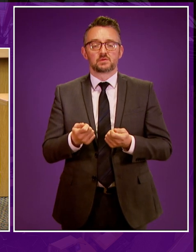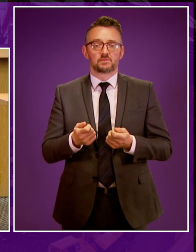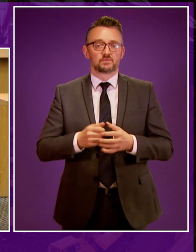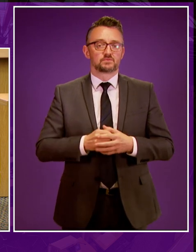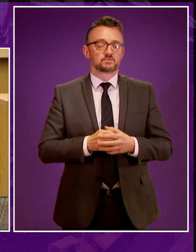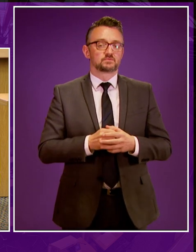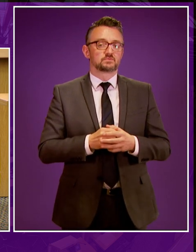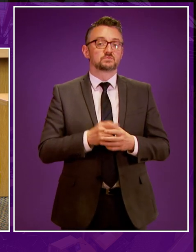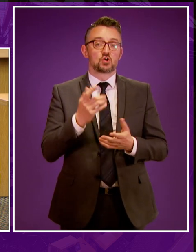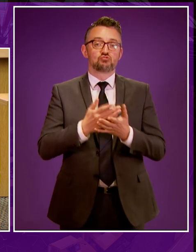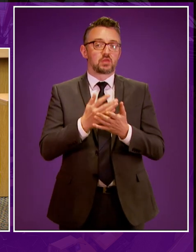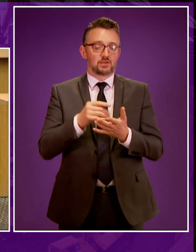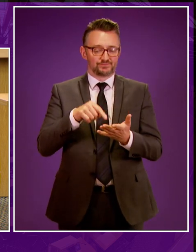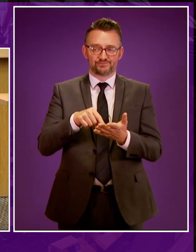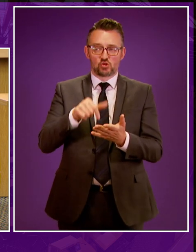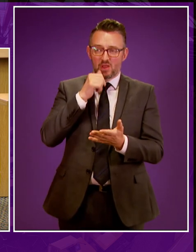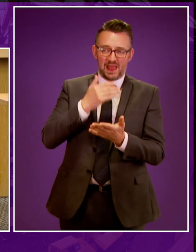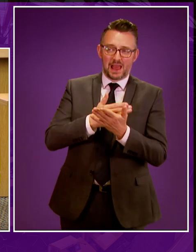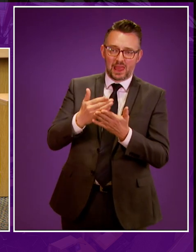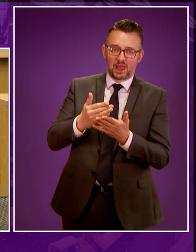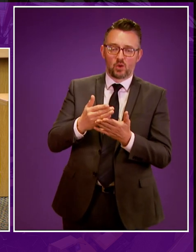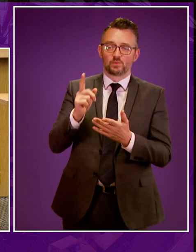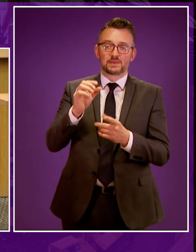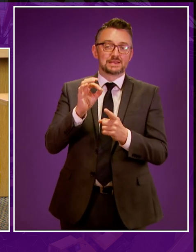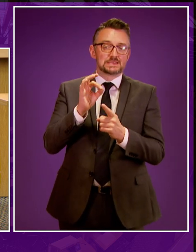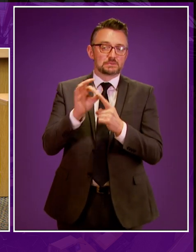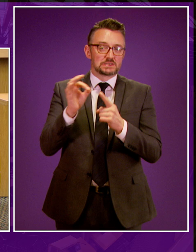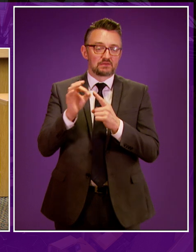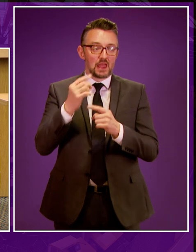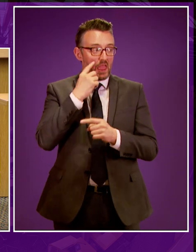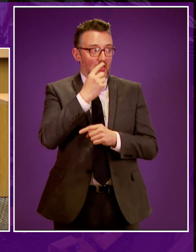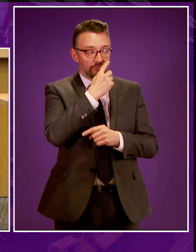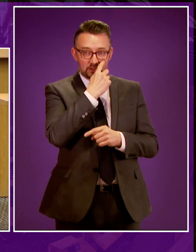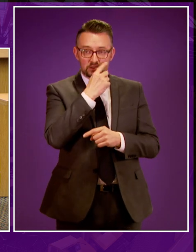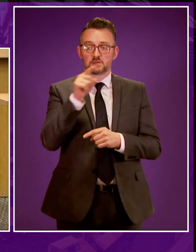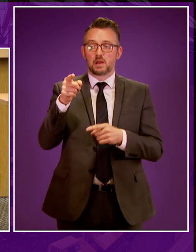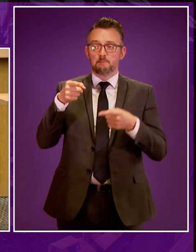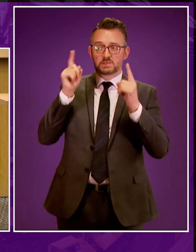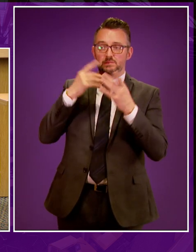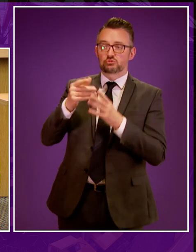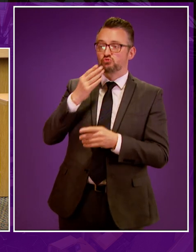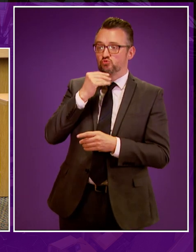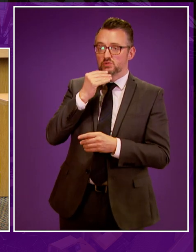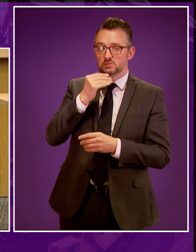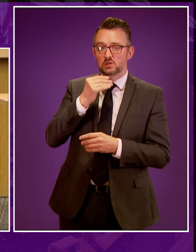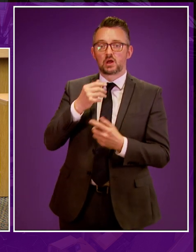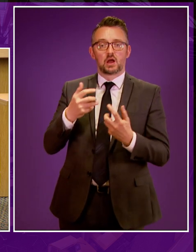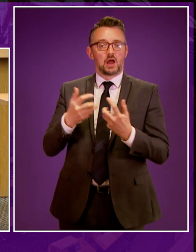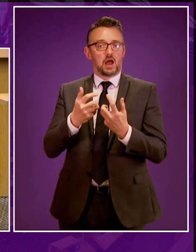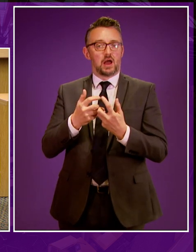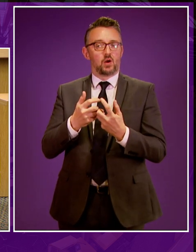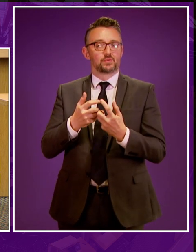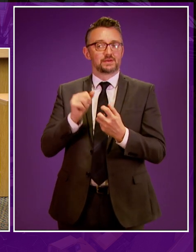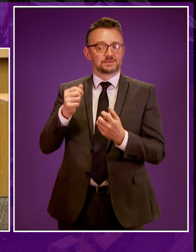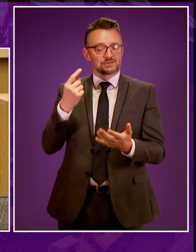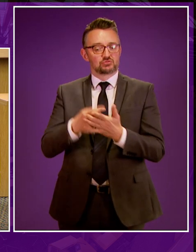industry? It is entirely unclear what specific scientific evidence the Minister has used as a basis to make his decision. And